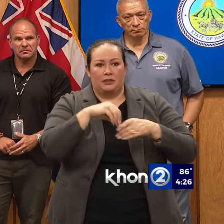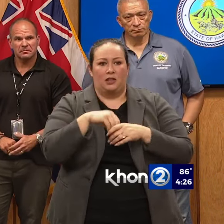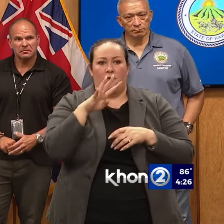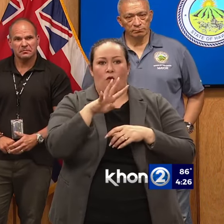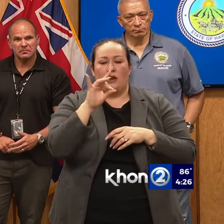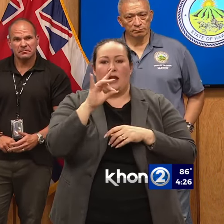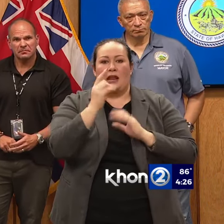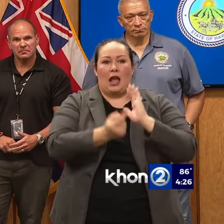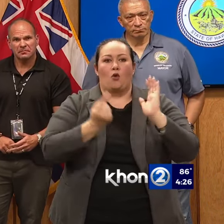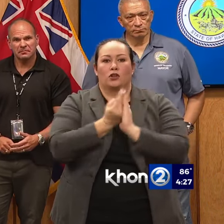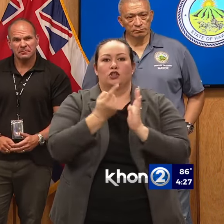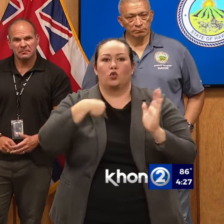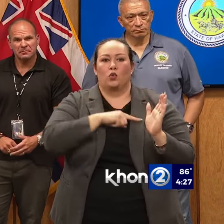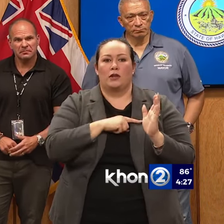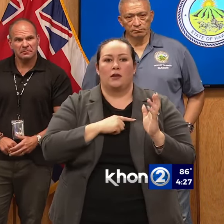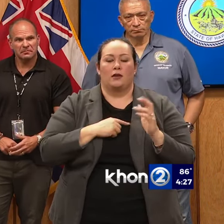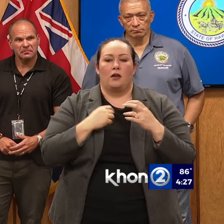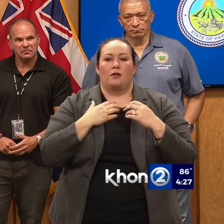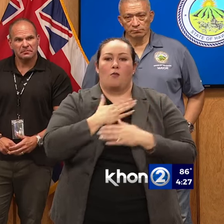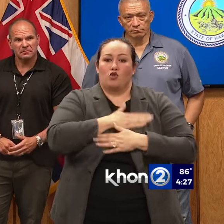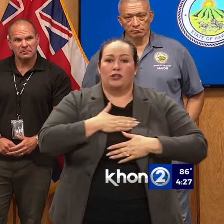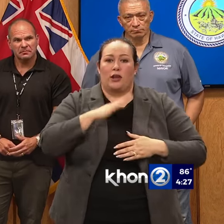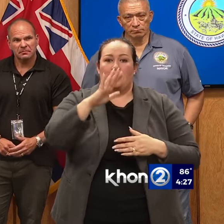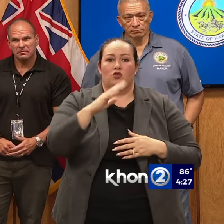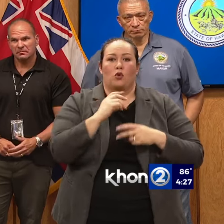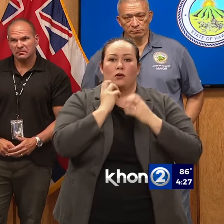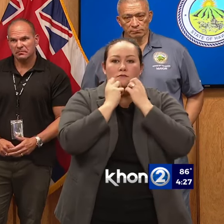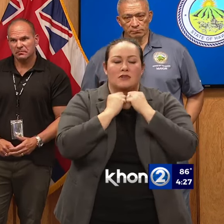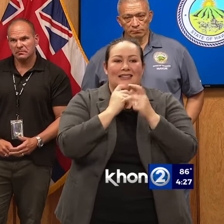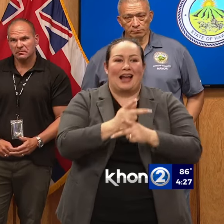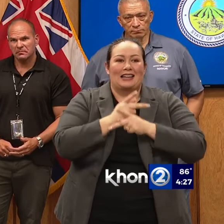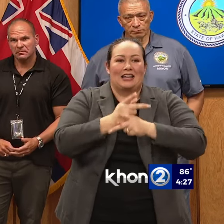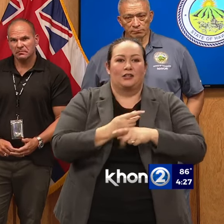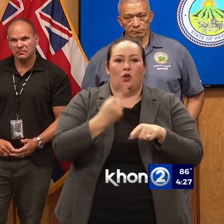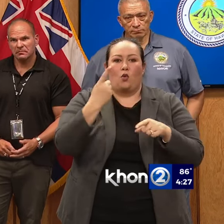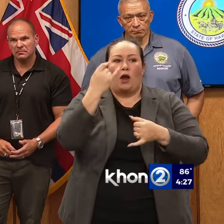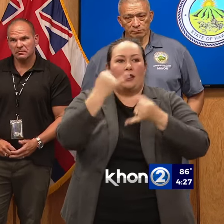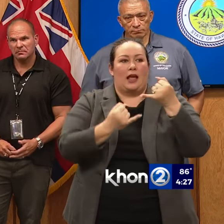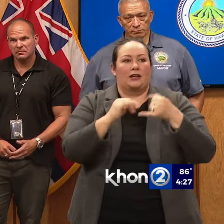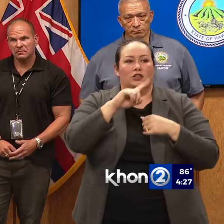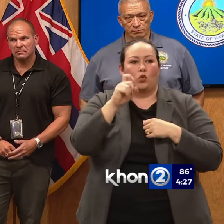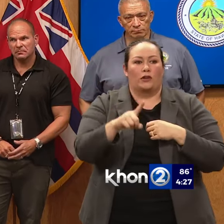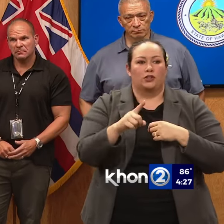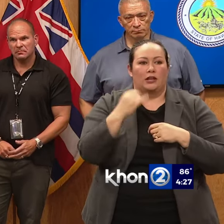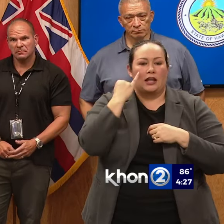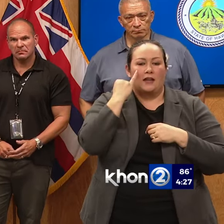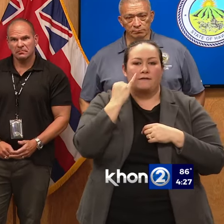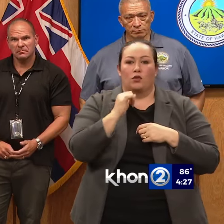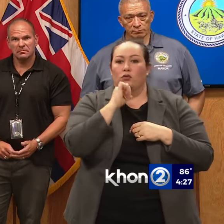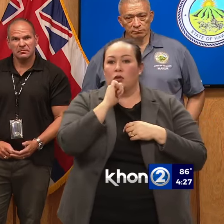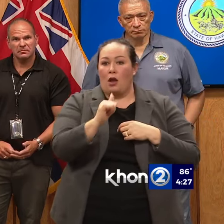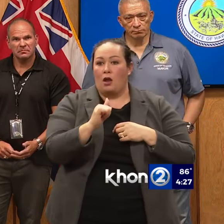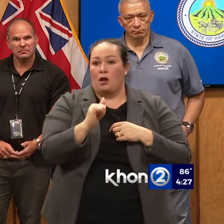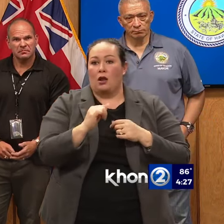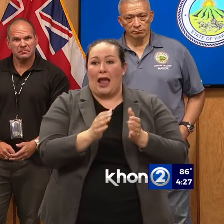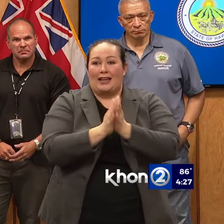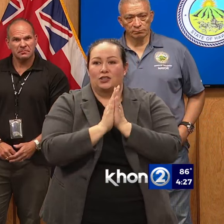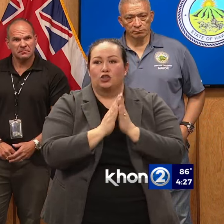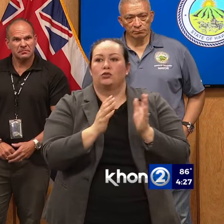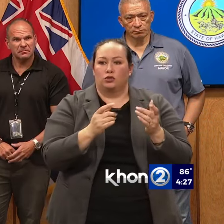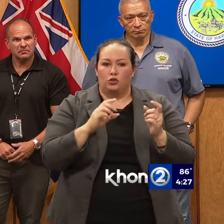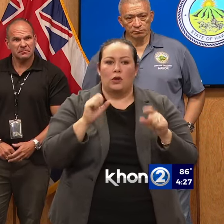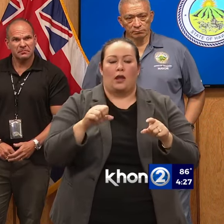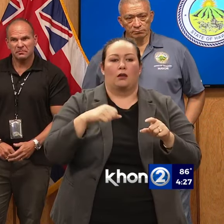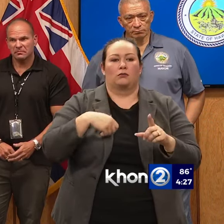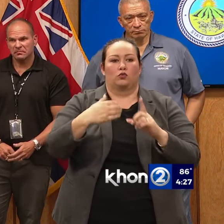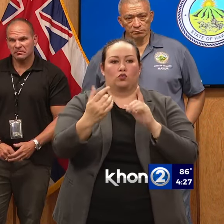hours. So, we just appreciate your kindness. One last question, and then if you did not get your questions answered, you are free to reach out directly to me. We will